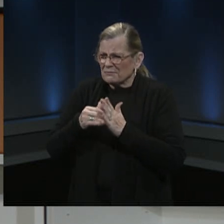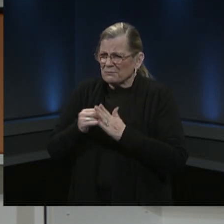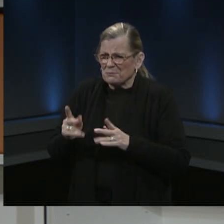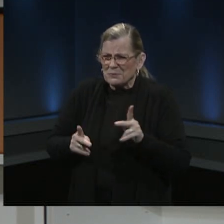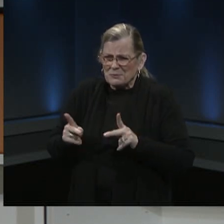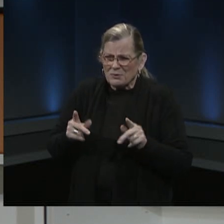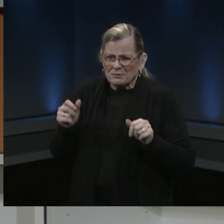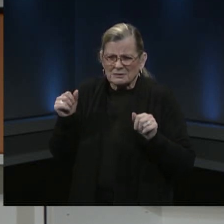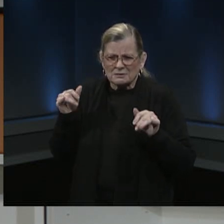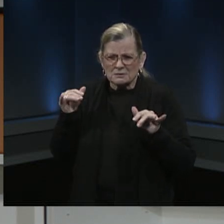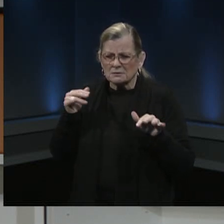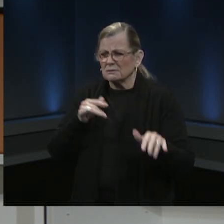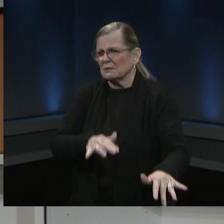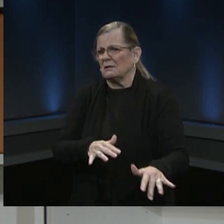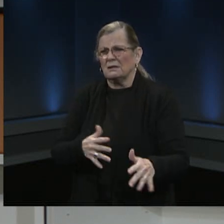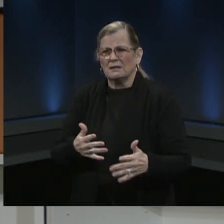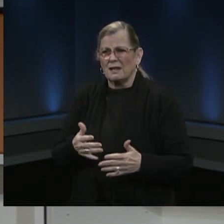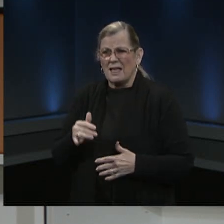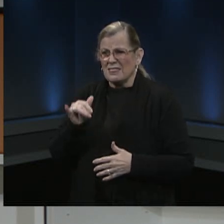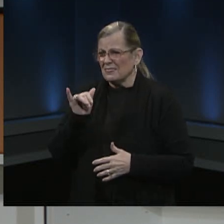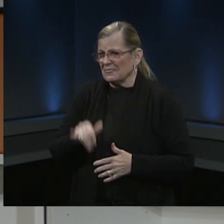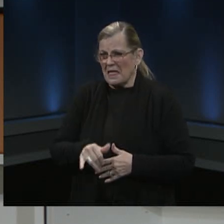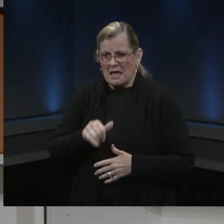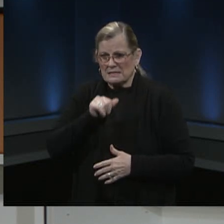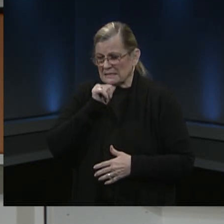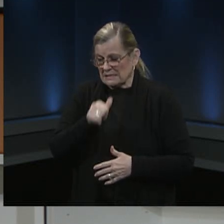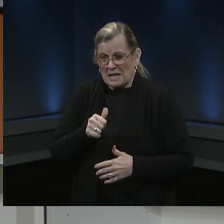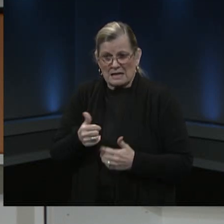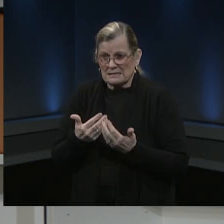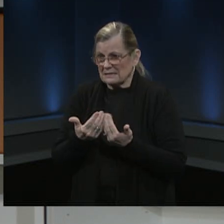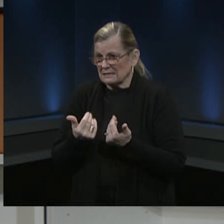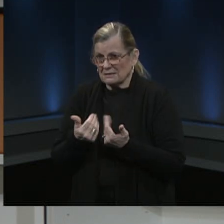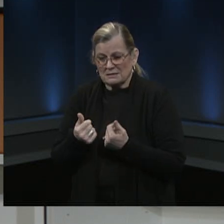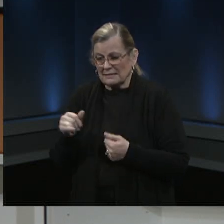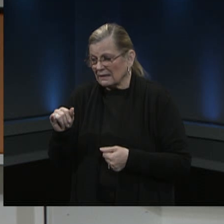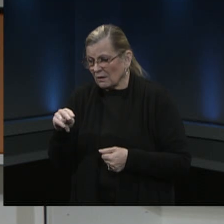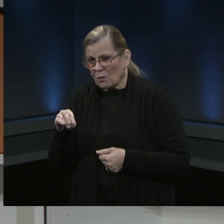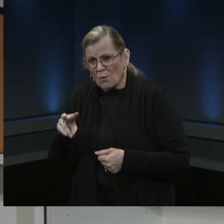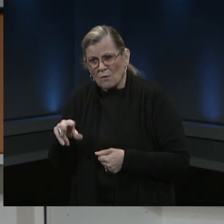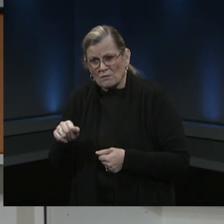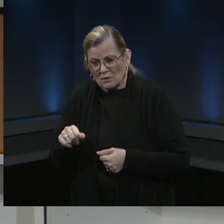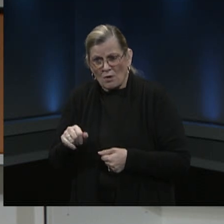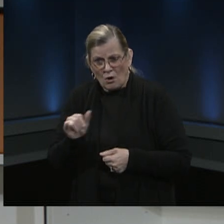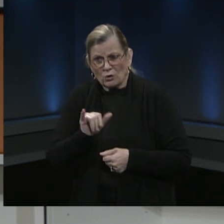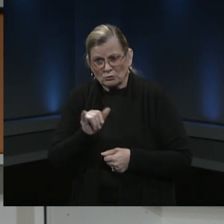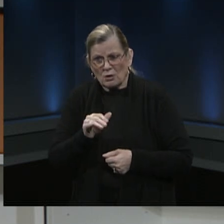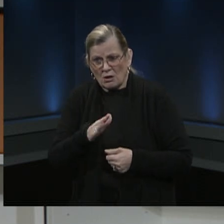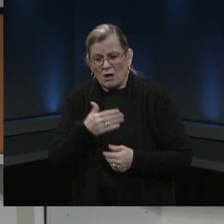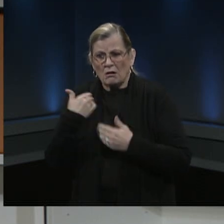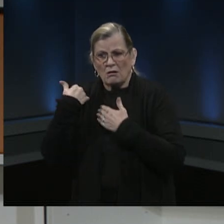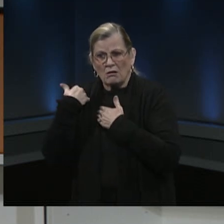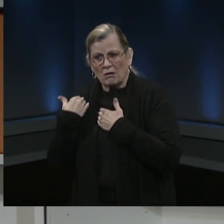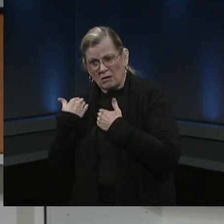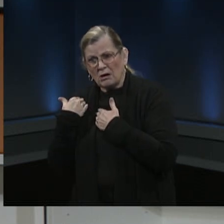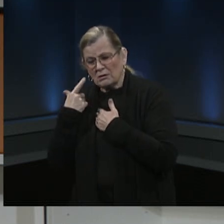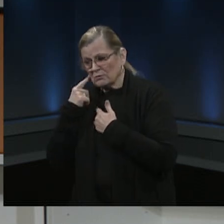uh separate out that anova is also working to vaccinate private school staff as